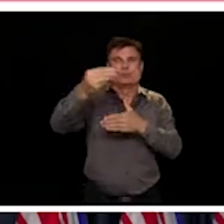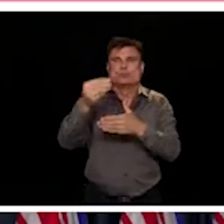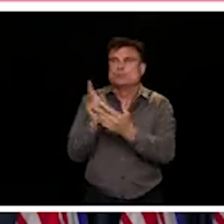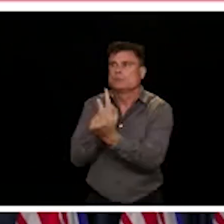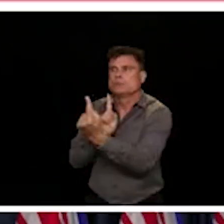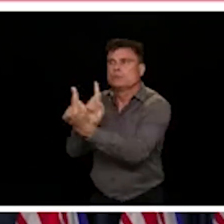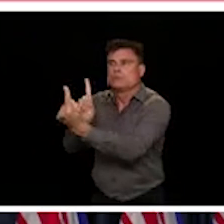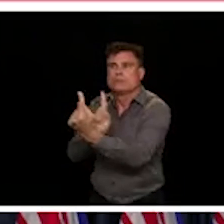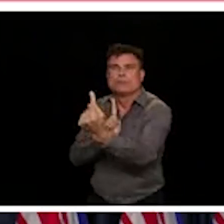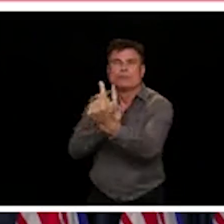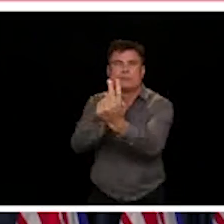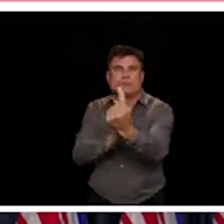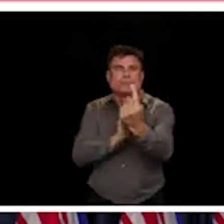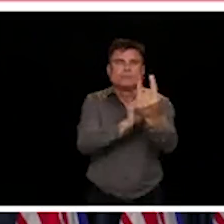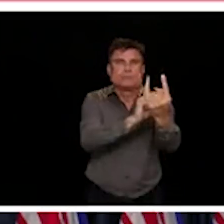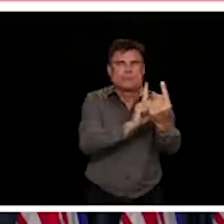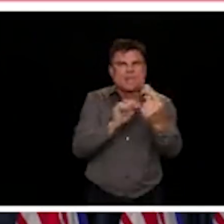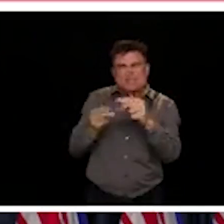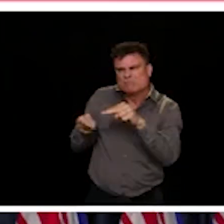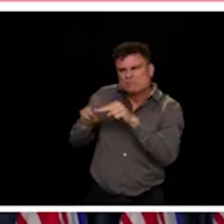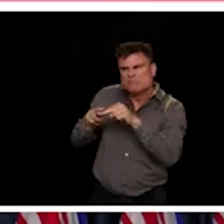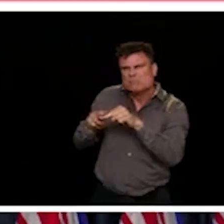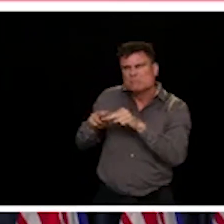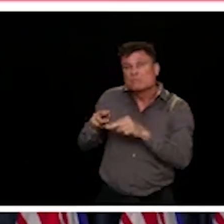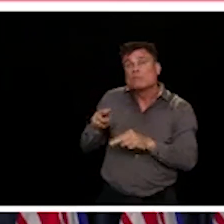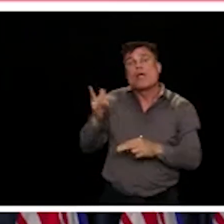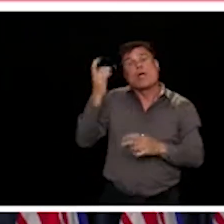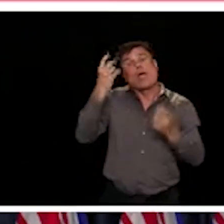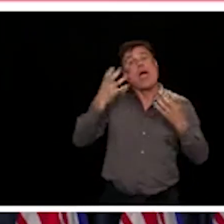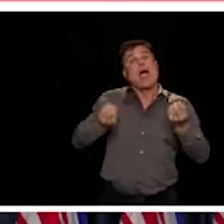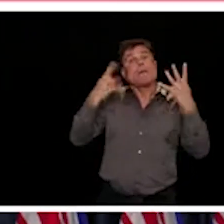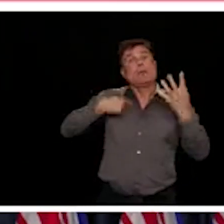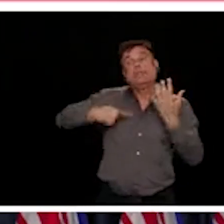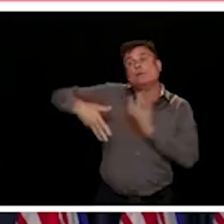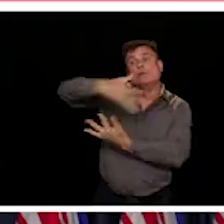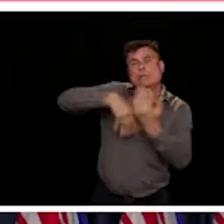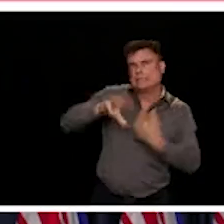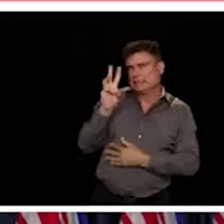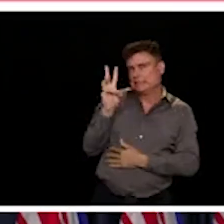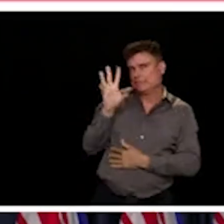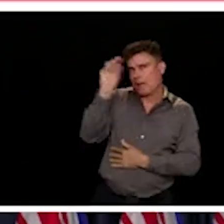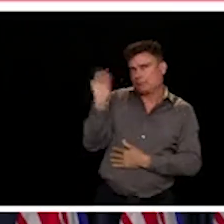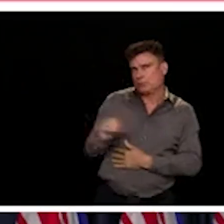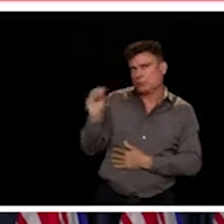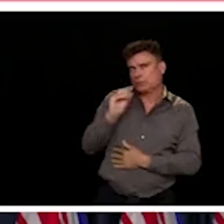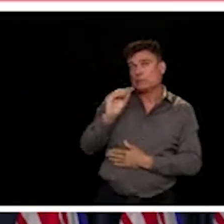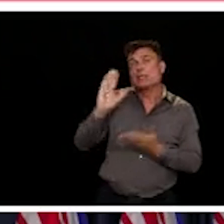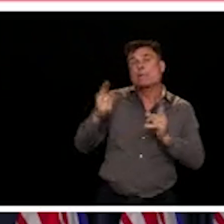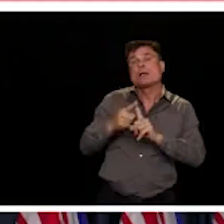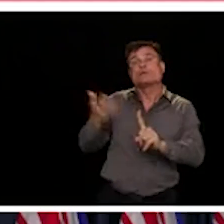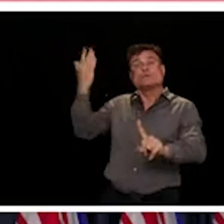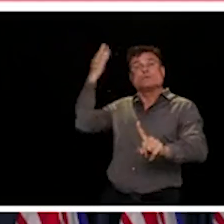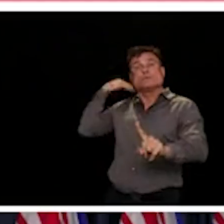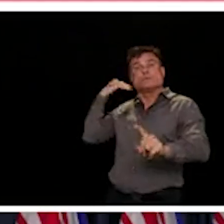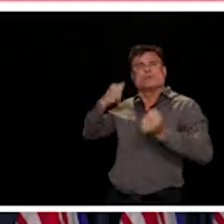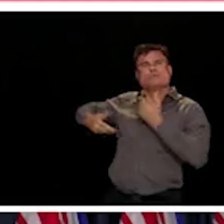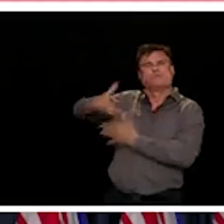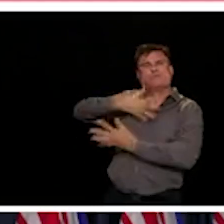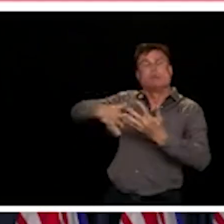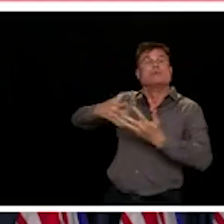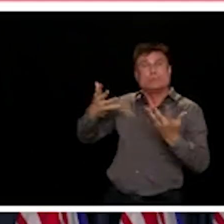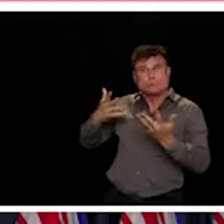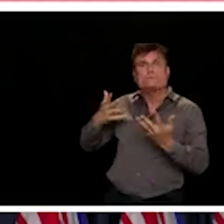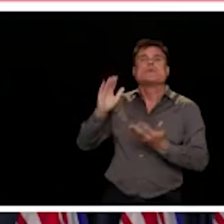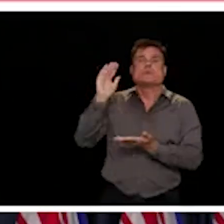this information, when we put in the public health measures that had people mostly staying at home, staying apart, not going